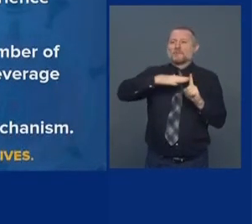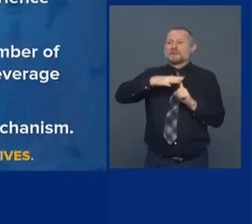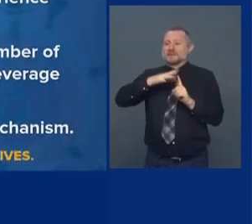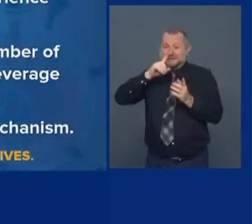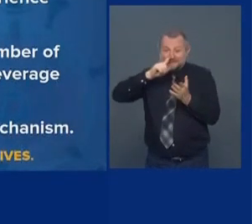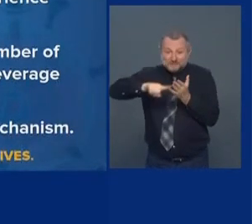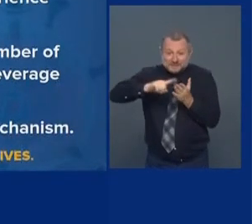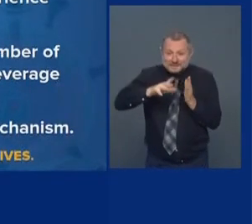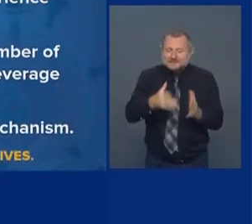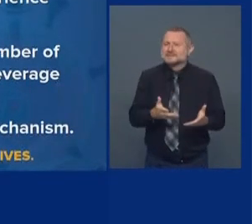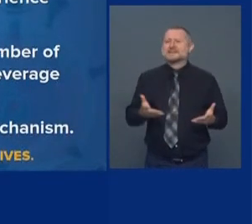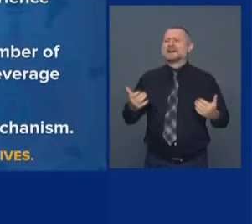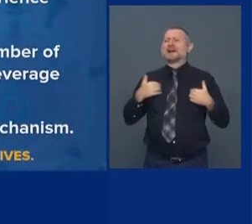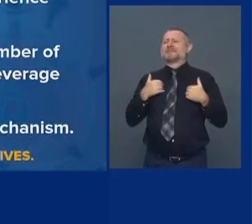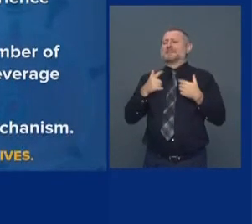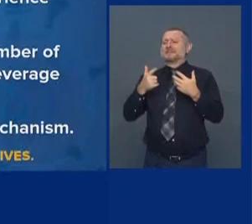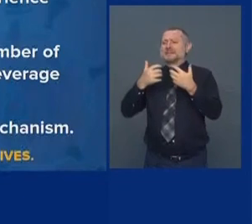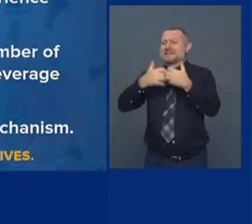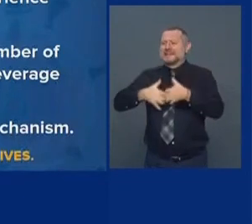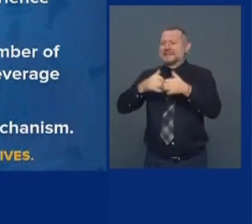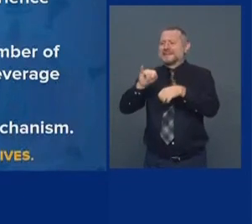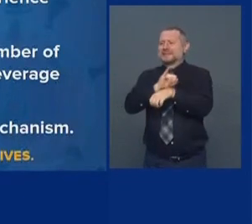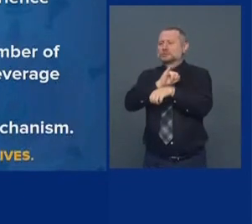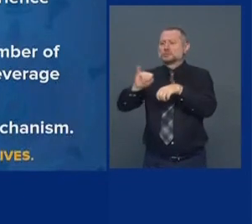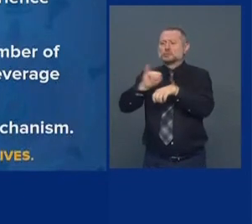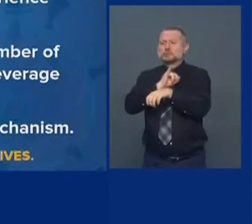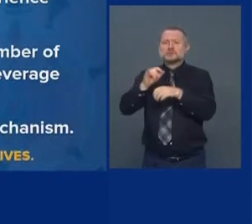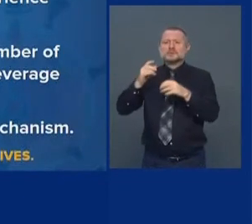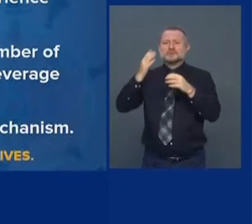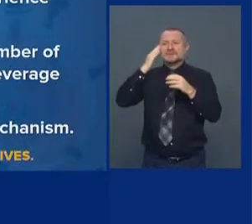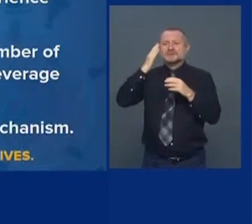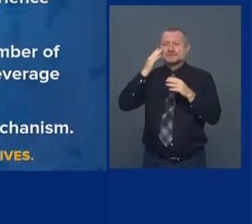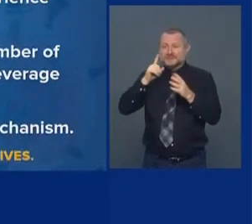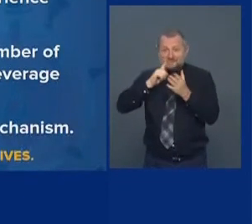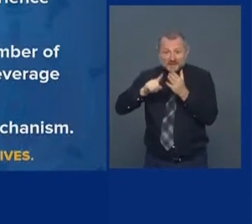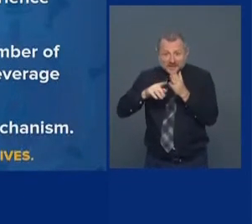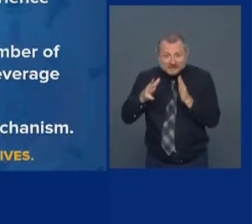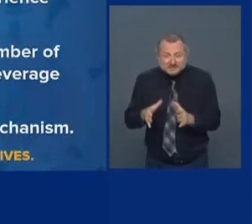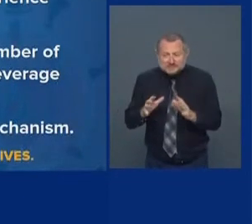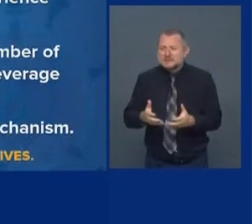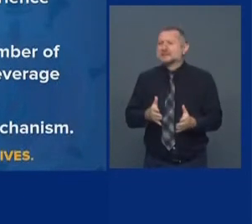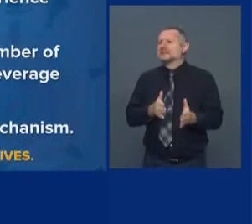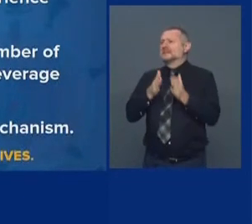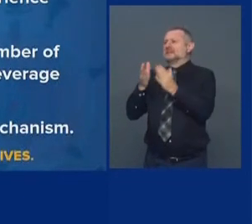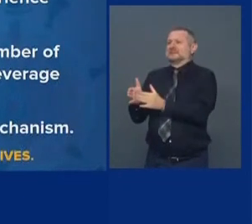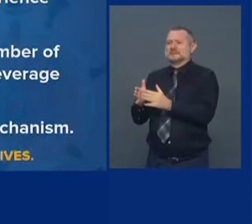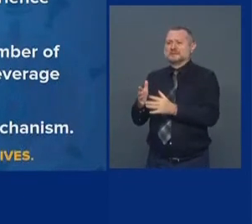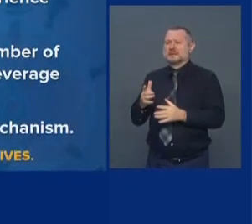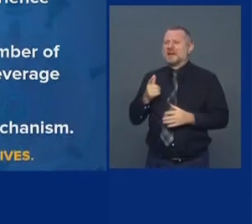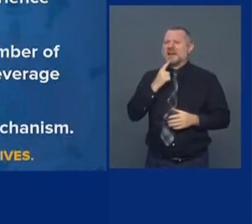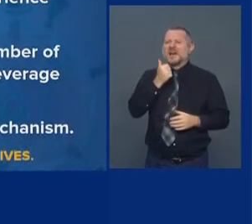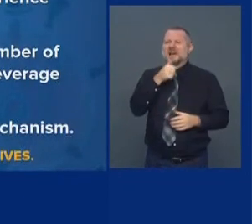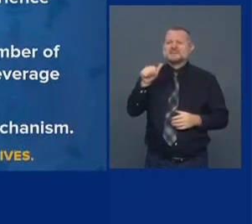industry inspectors. It is any regulatory